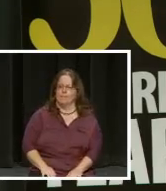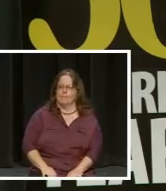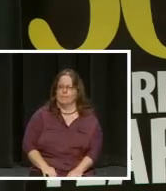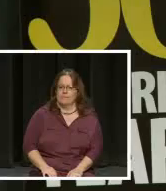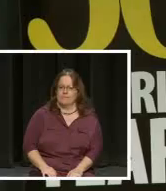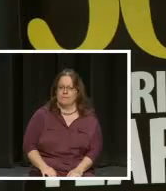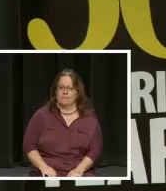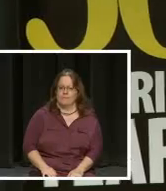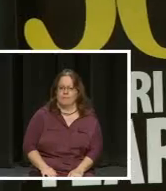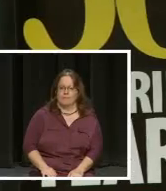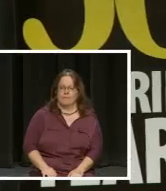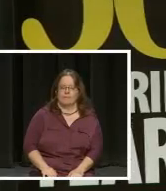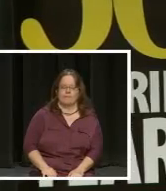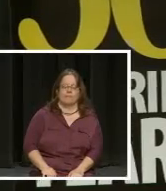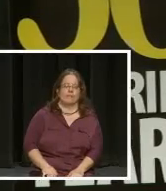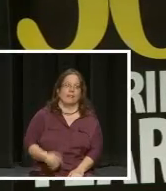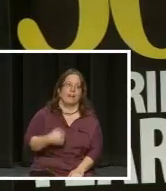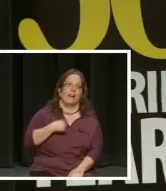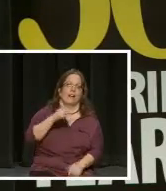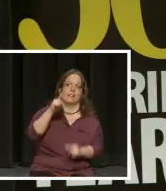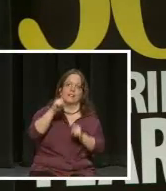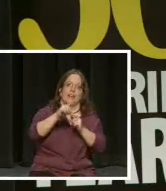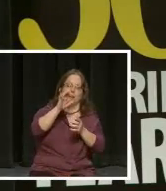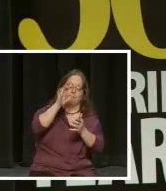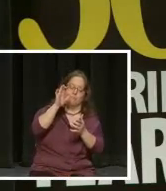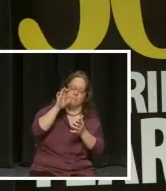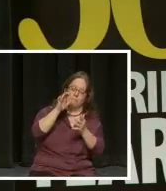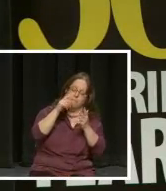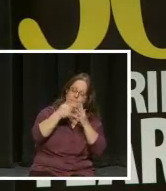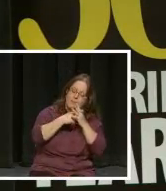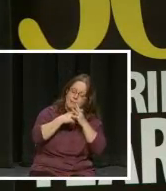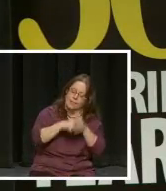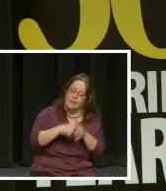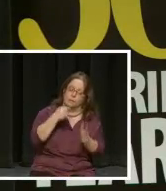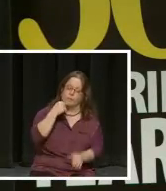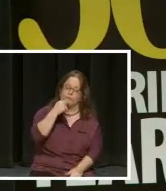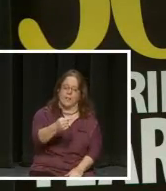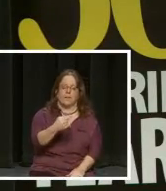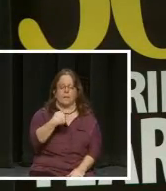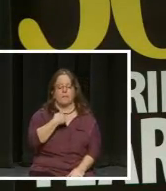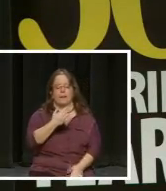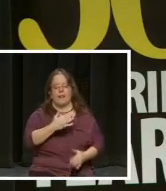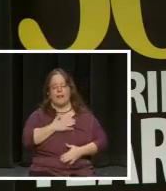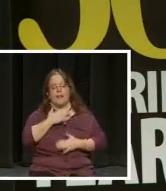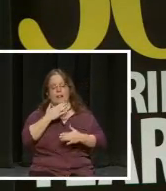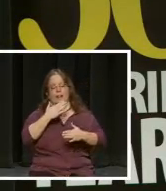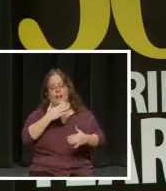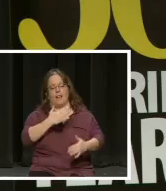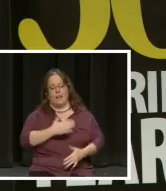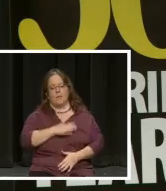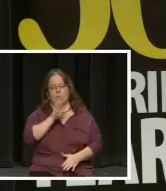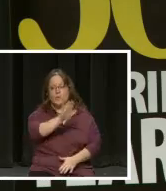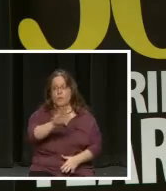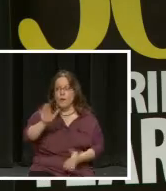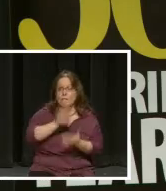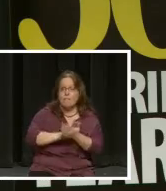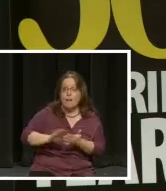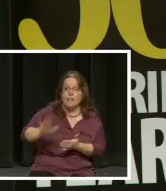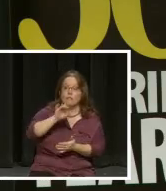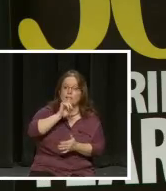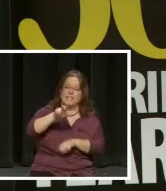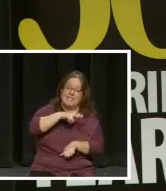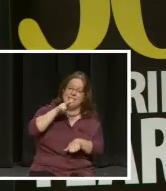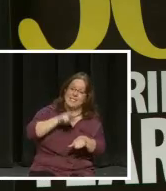I cannot even begin to tell you how happy I am. Your college is truly a nationally